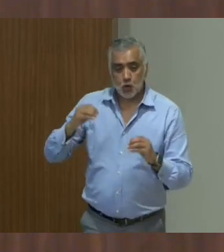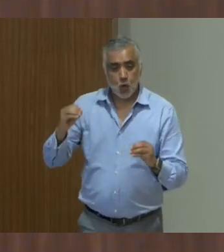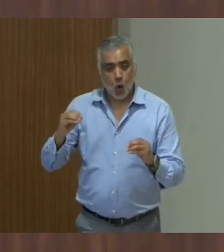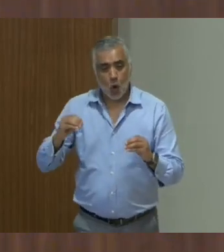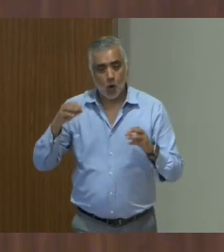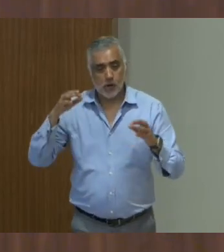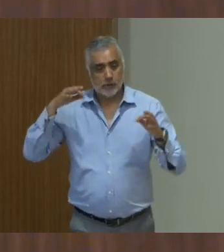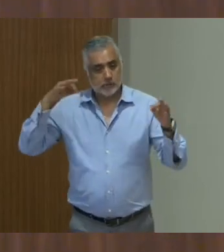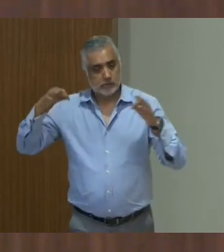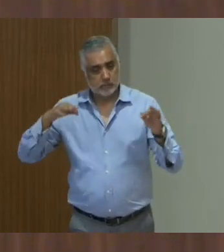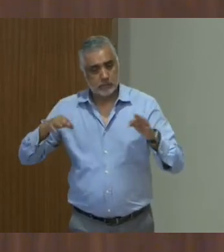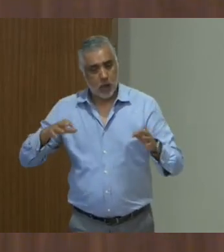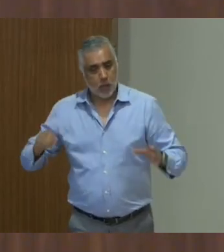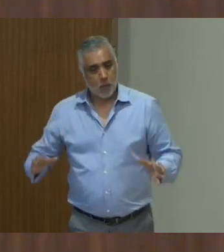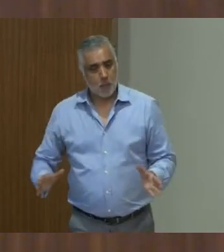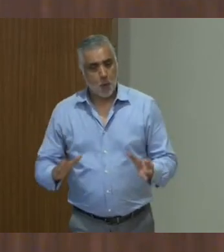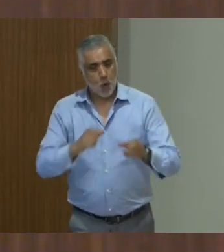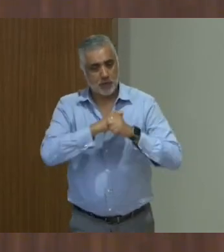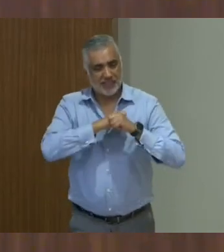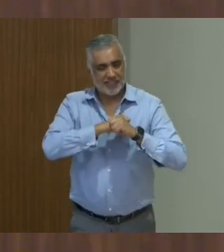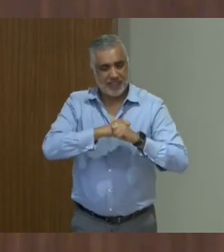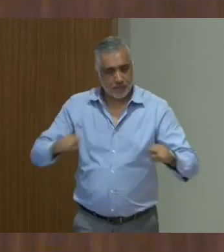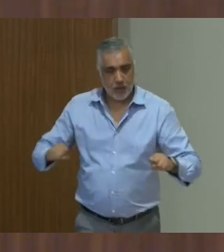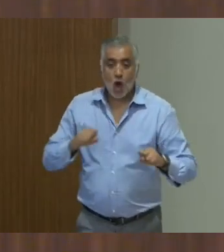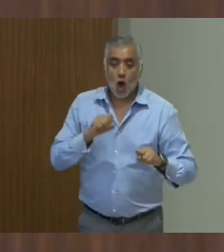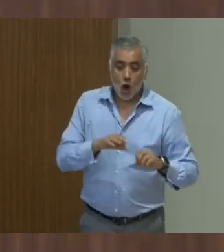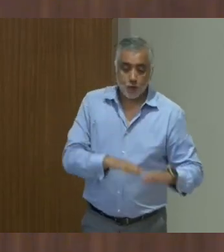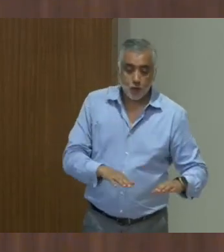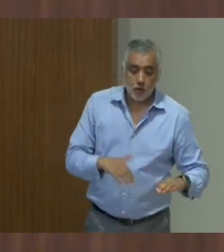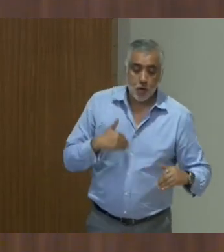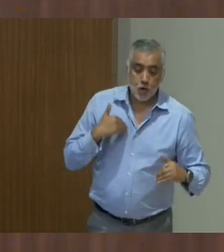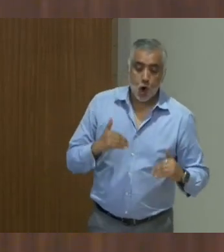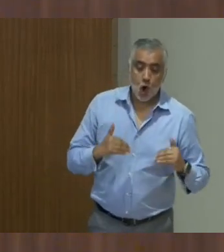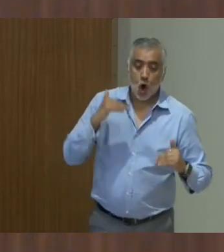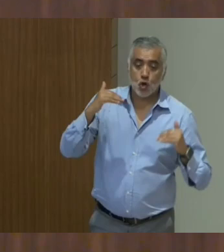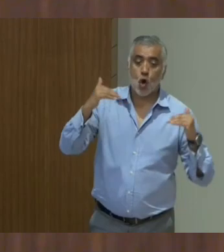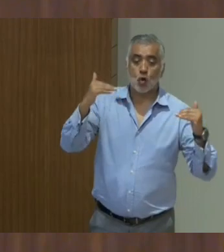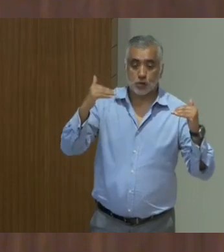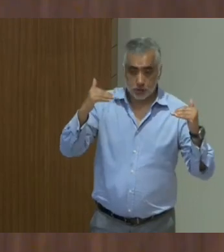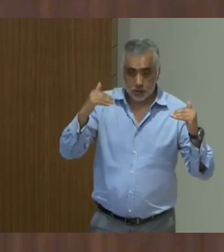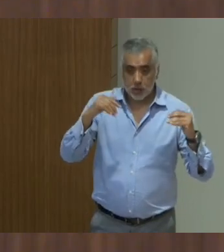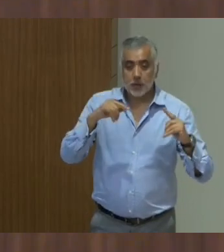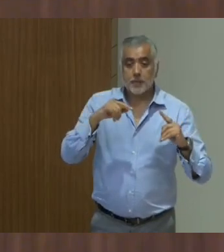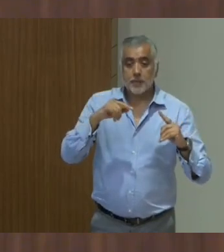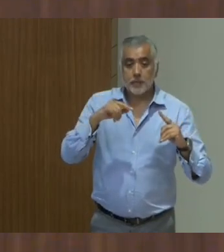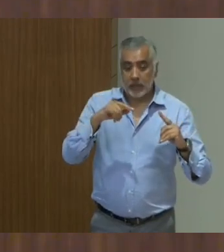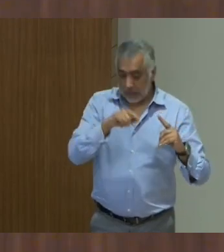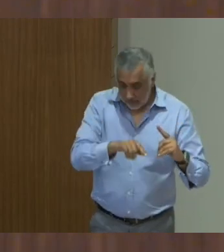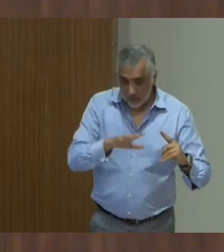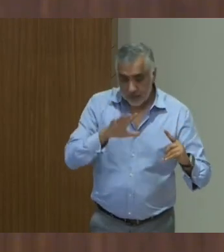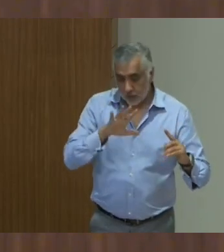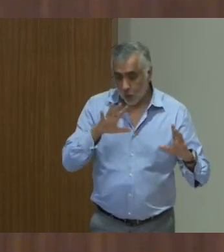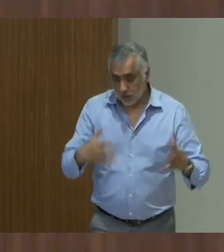that would promote the safety of children, young adults in the, uh, within the organizations.